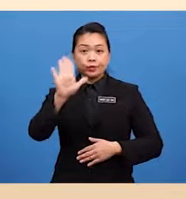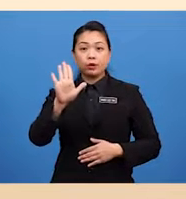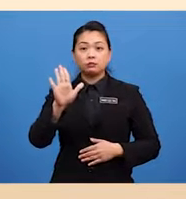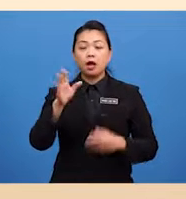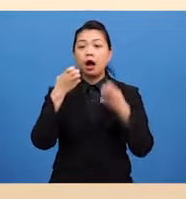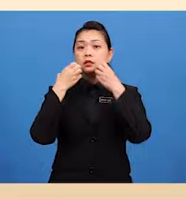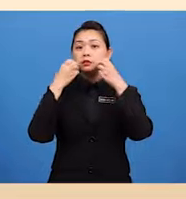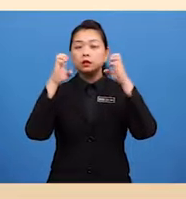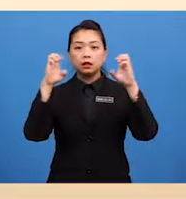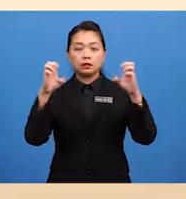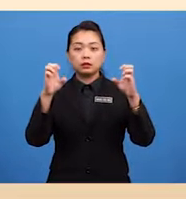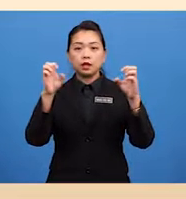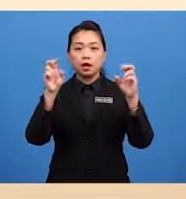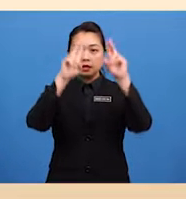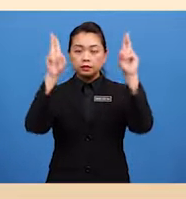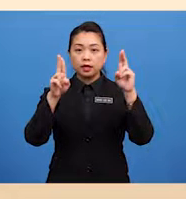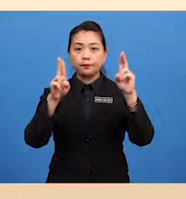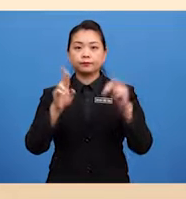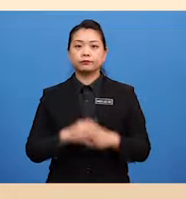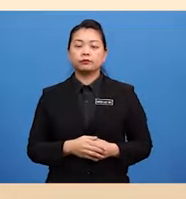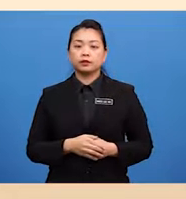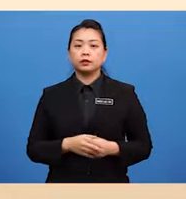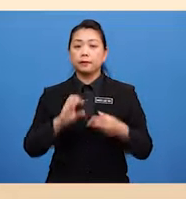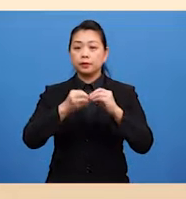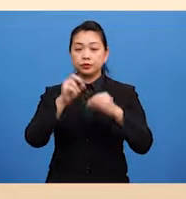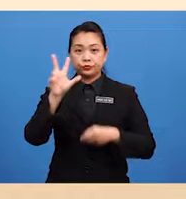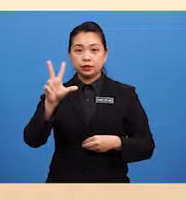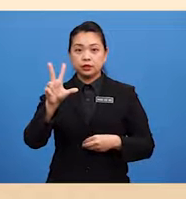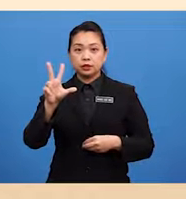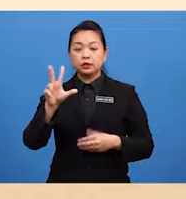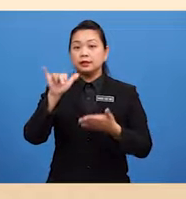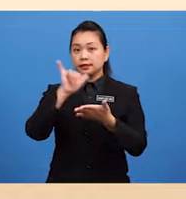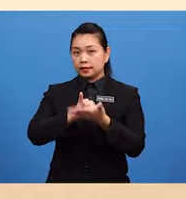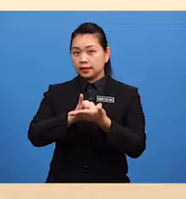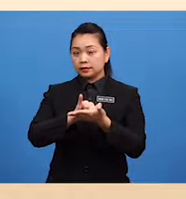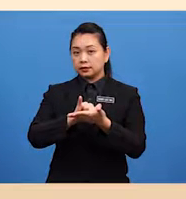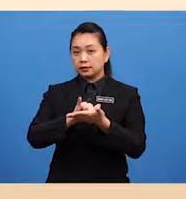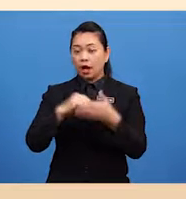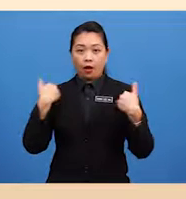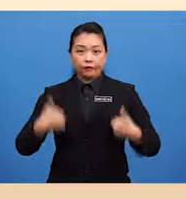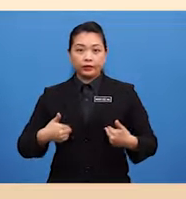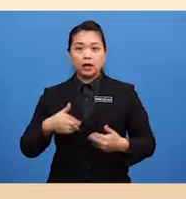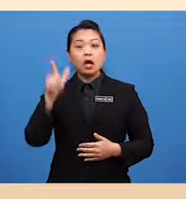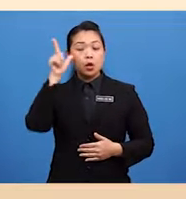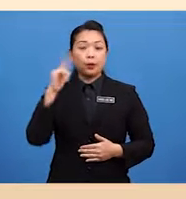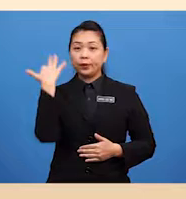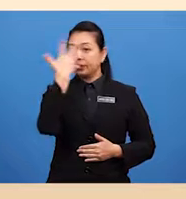That outfit looks beautiful on you